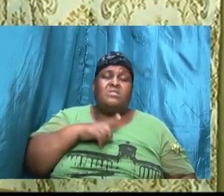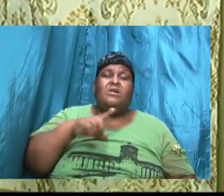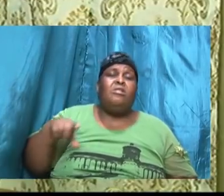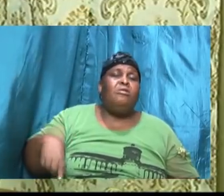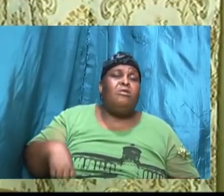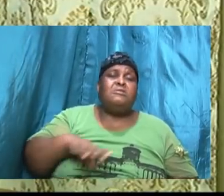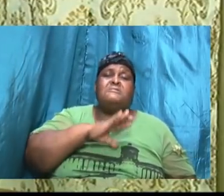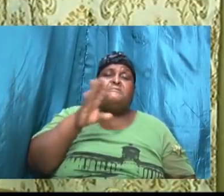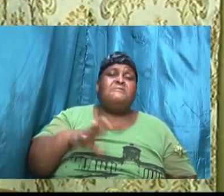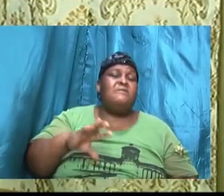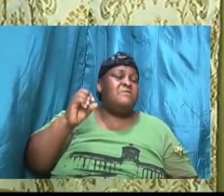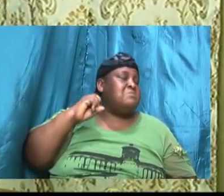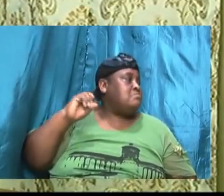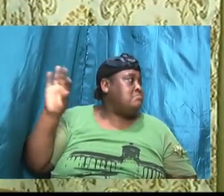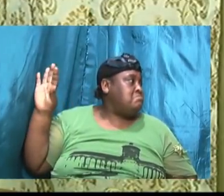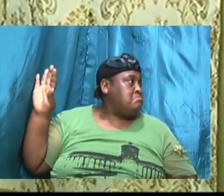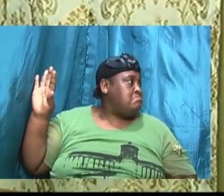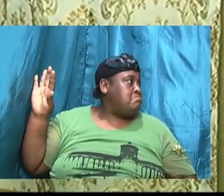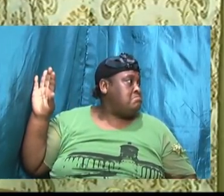ignore David